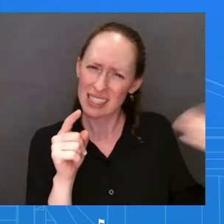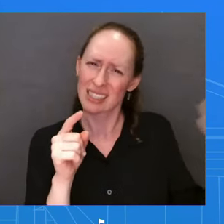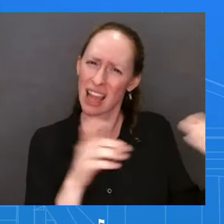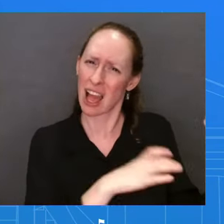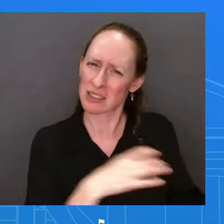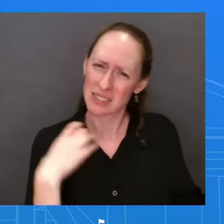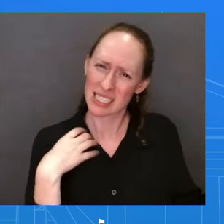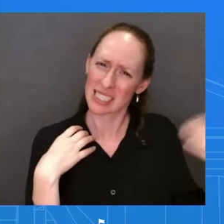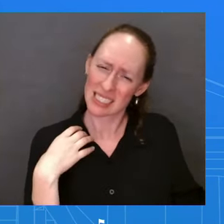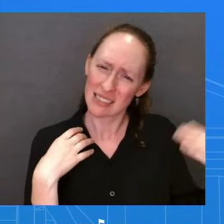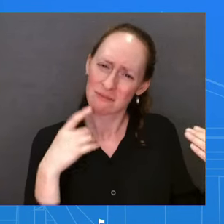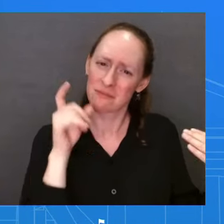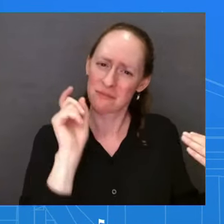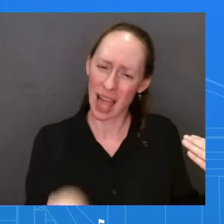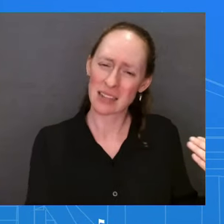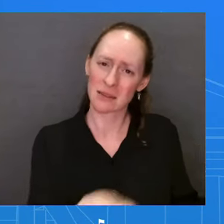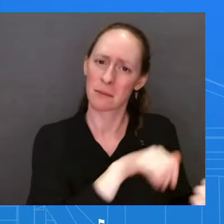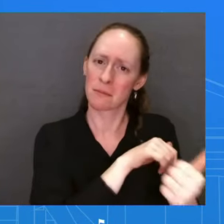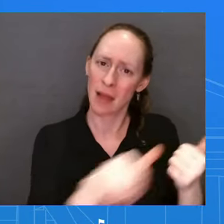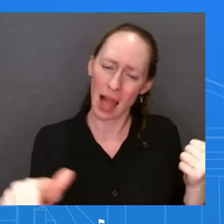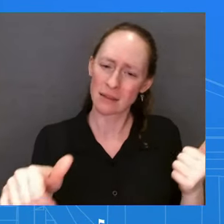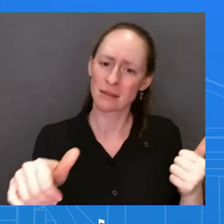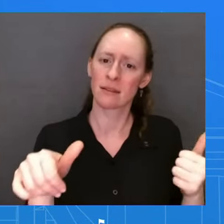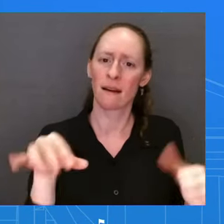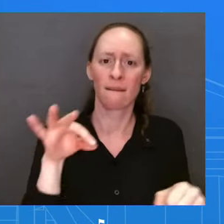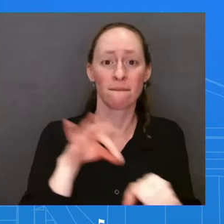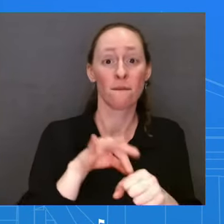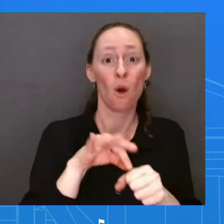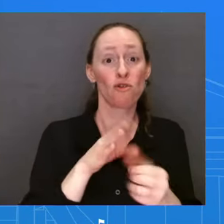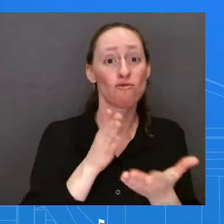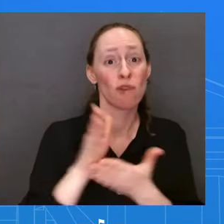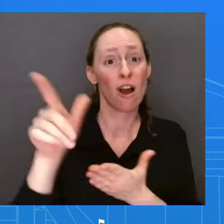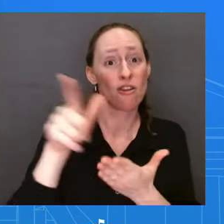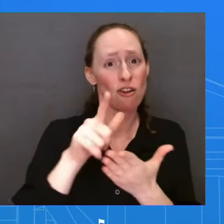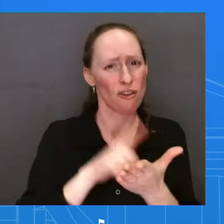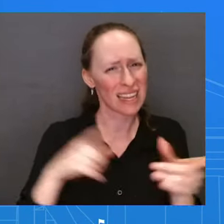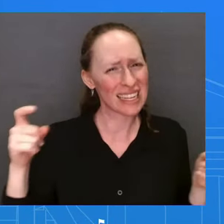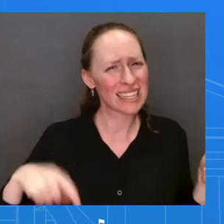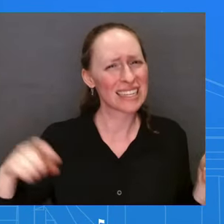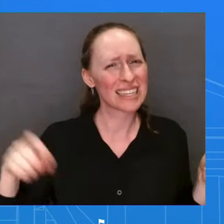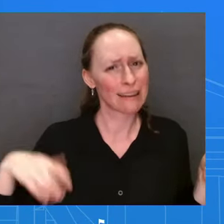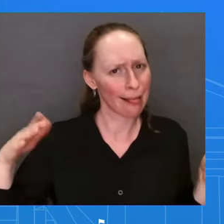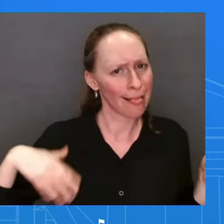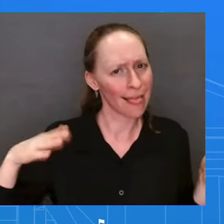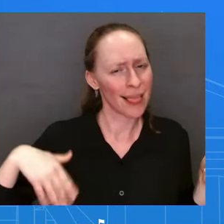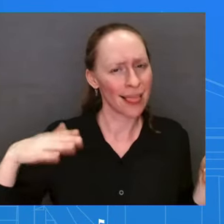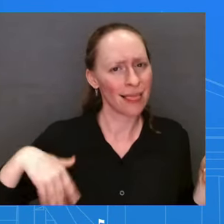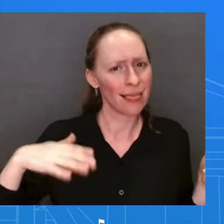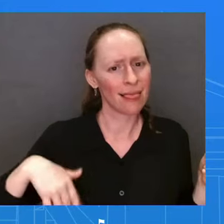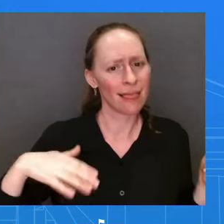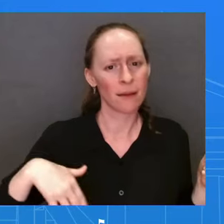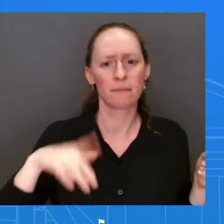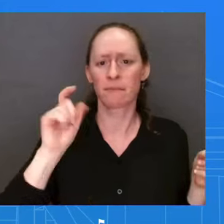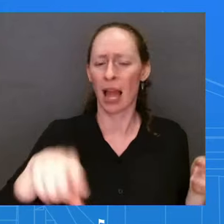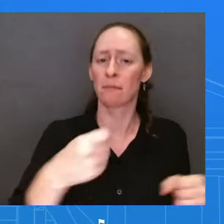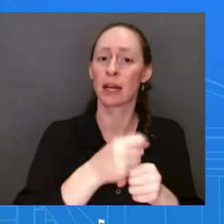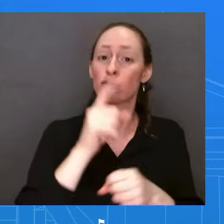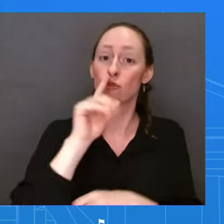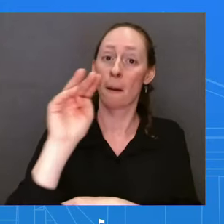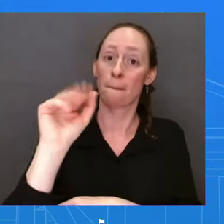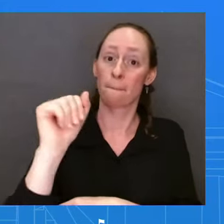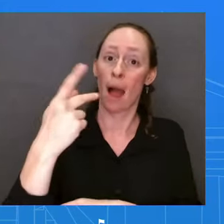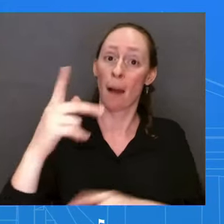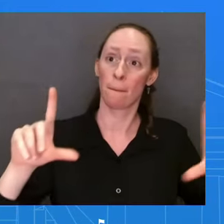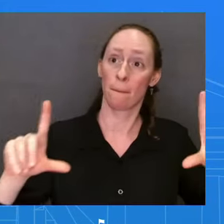Congress as we go forward to ensure there are fair congressional maps and that people have access to the ballot box. A quick follow-up on inflation real